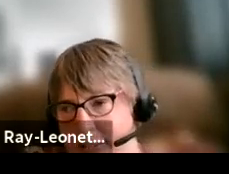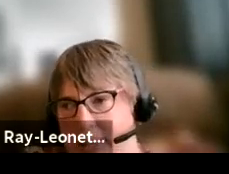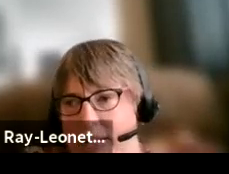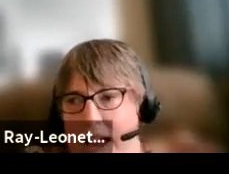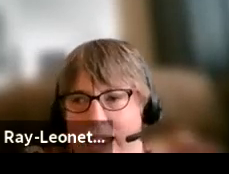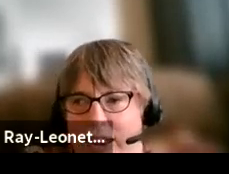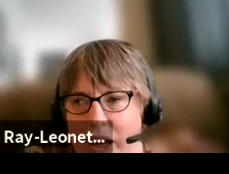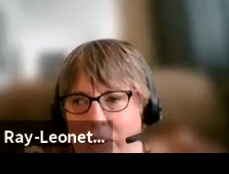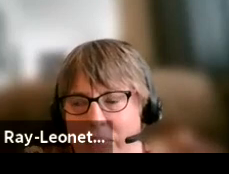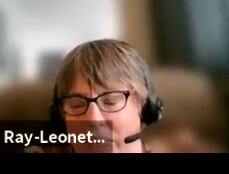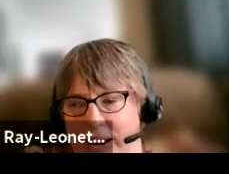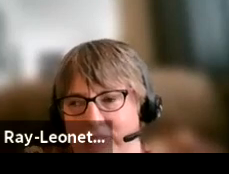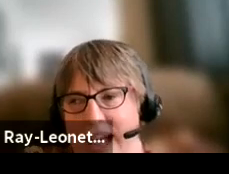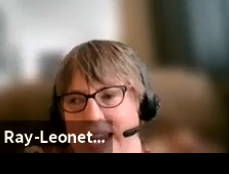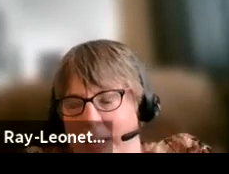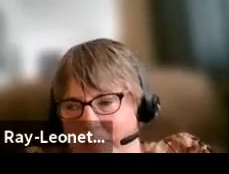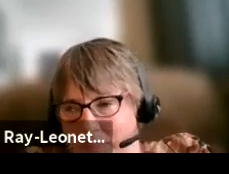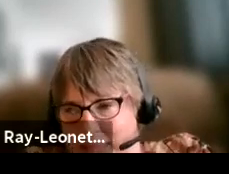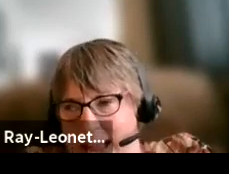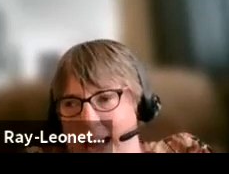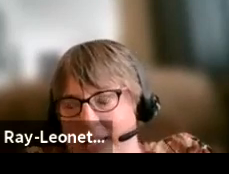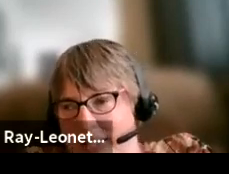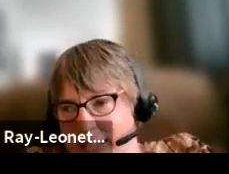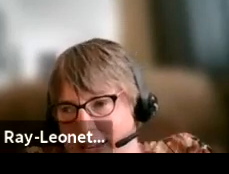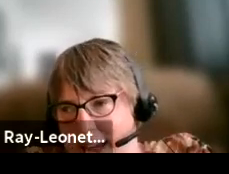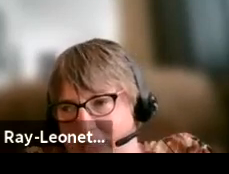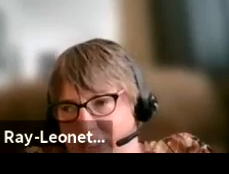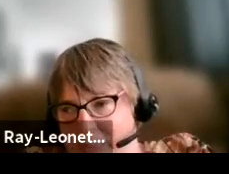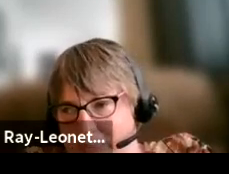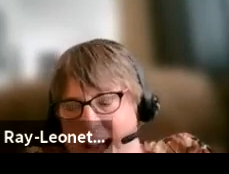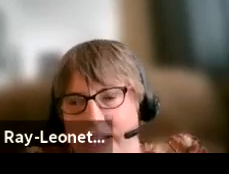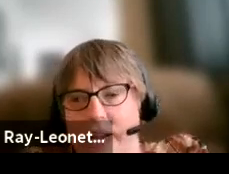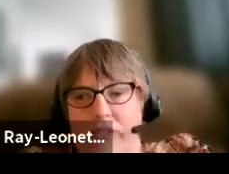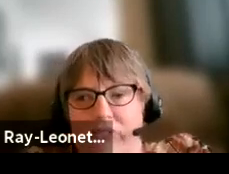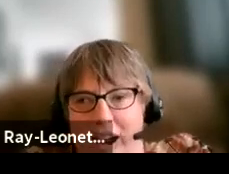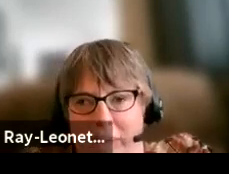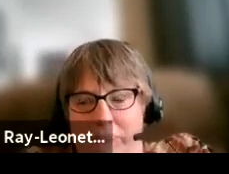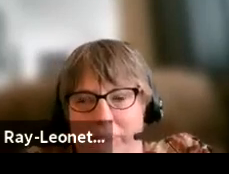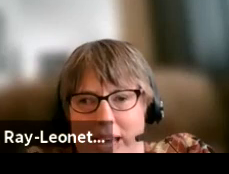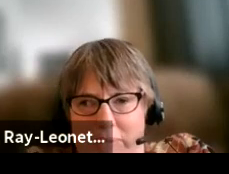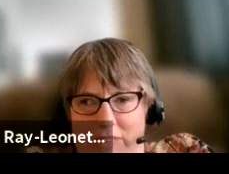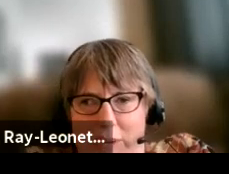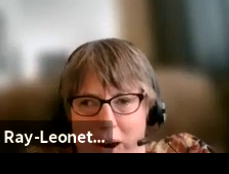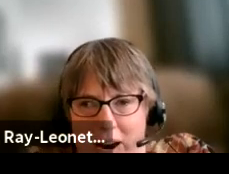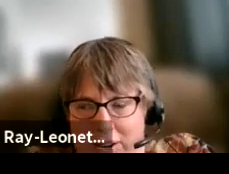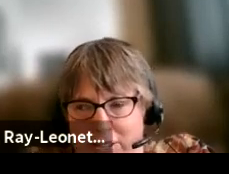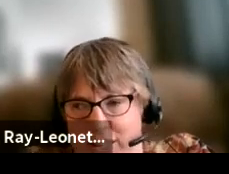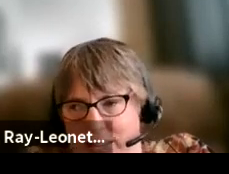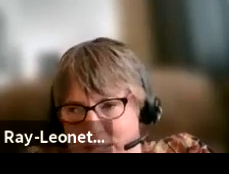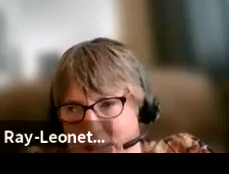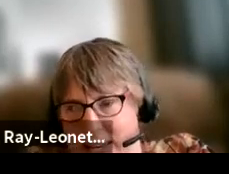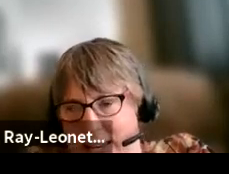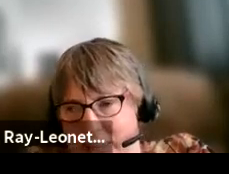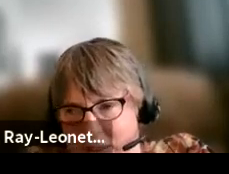things, not alone or in a vacuum, but they actually did get feedback from some of their partners